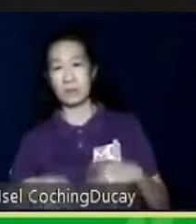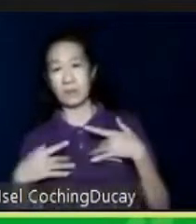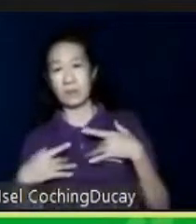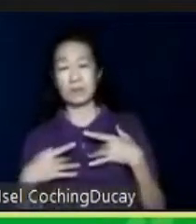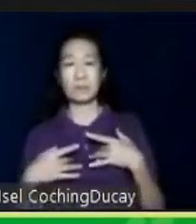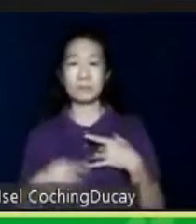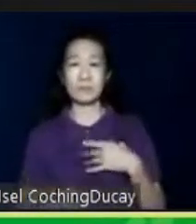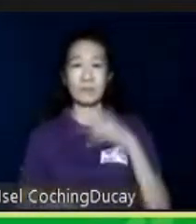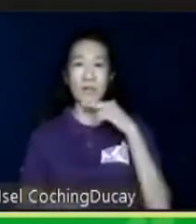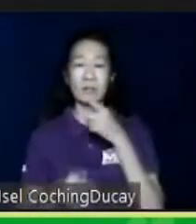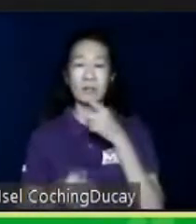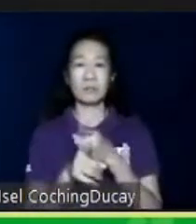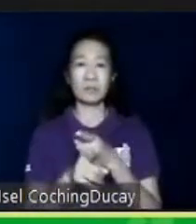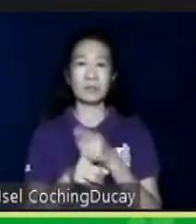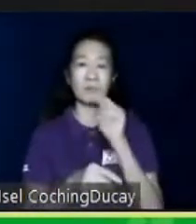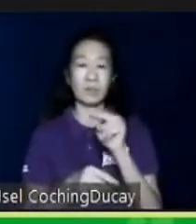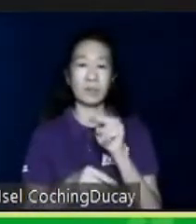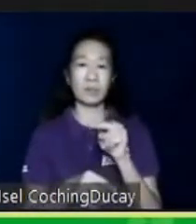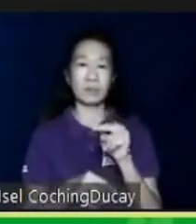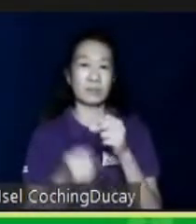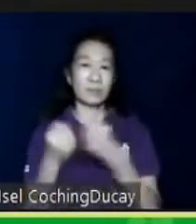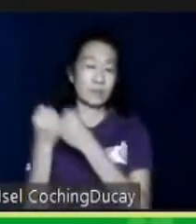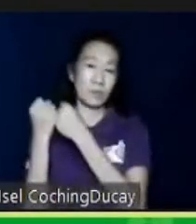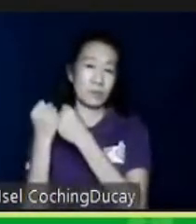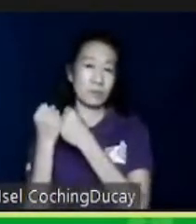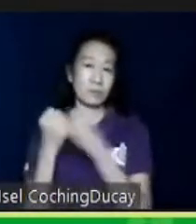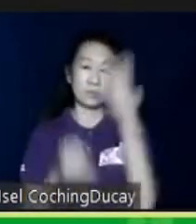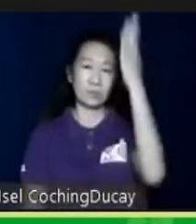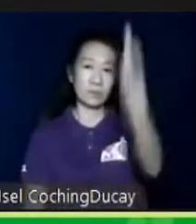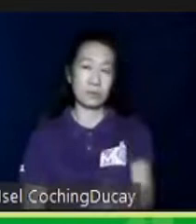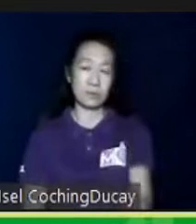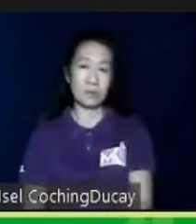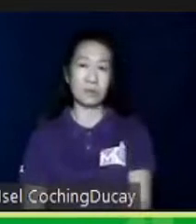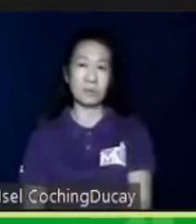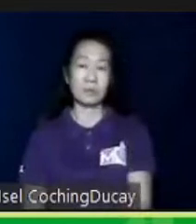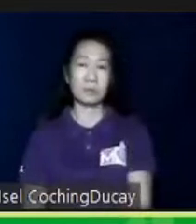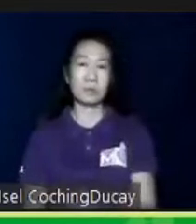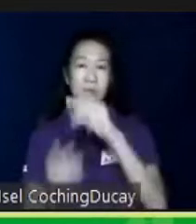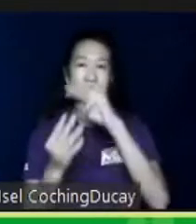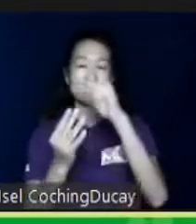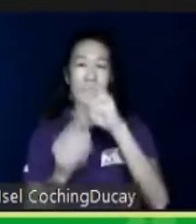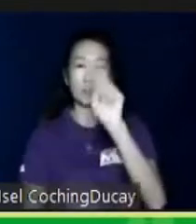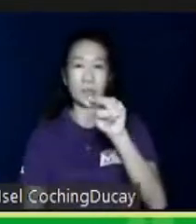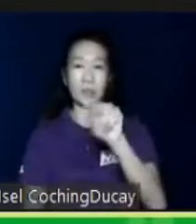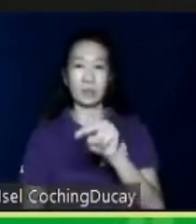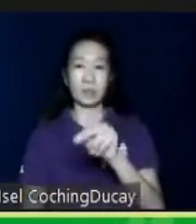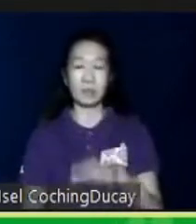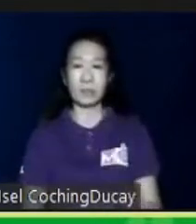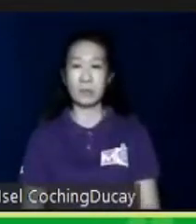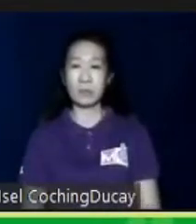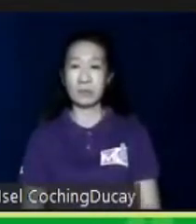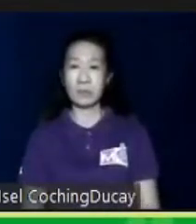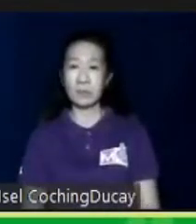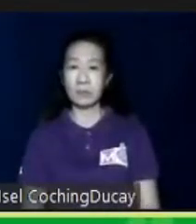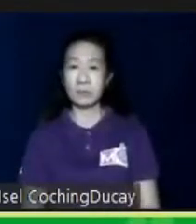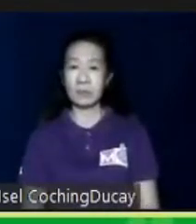They would need support again sometime in the future. And our program needed to be robust, needed to be